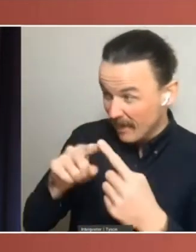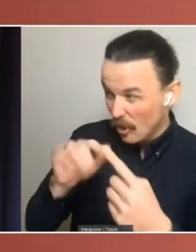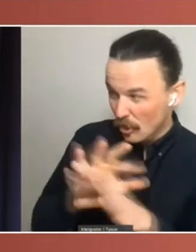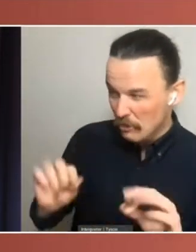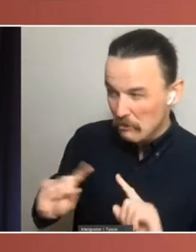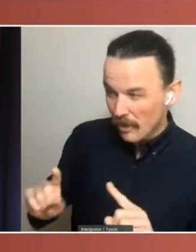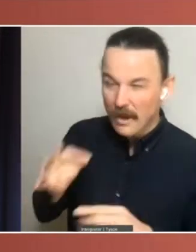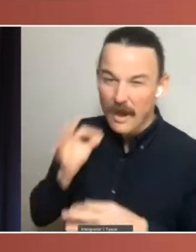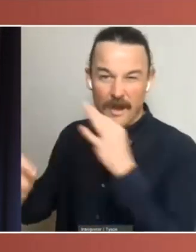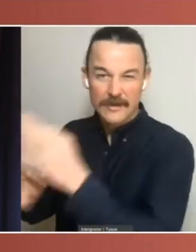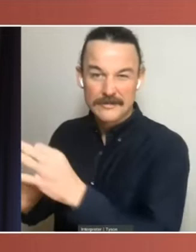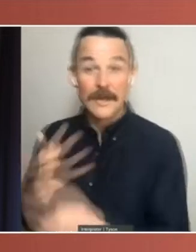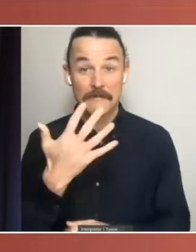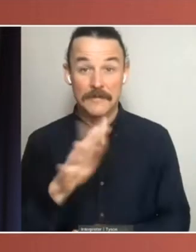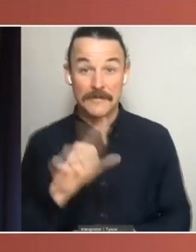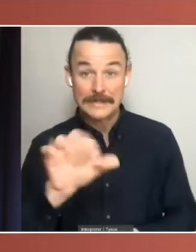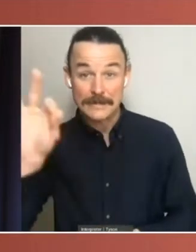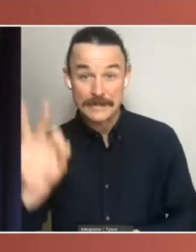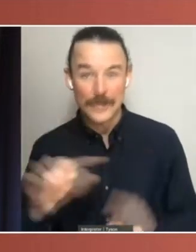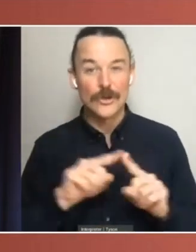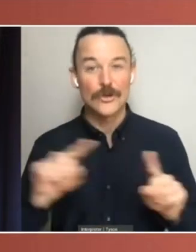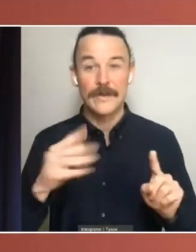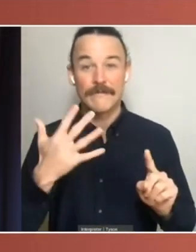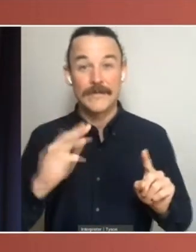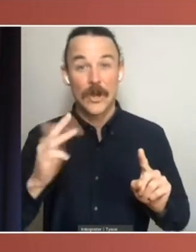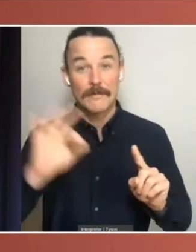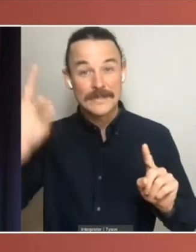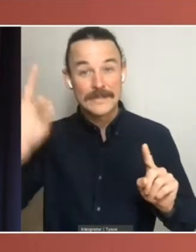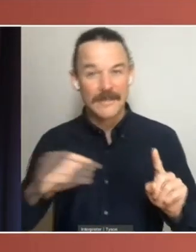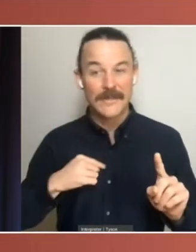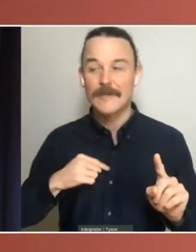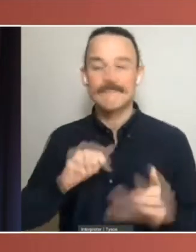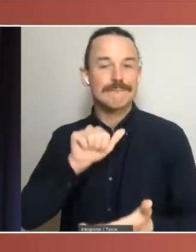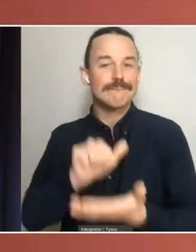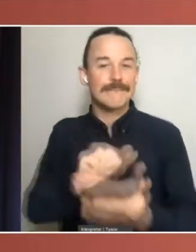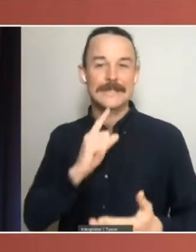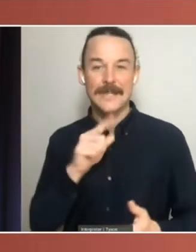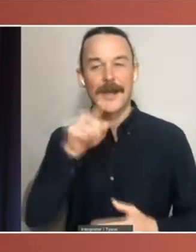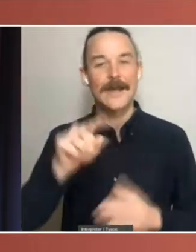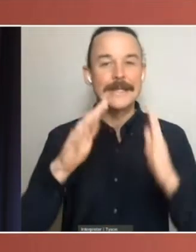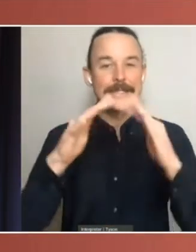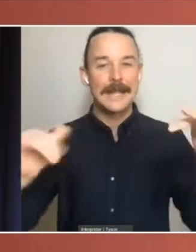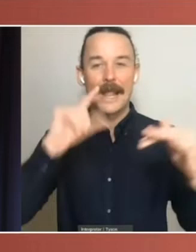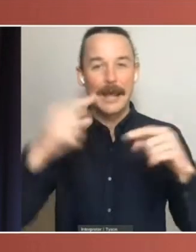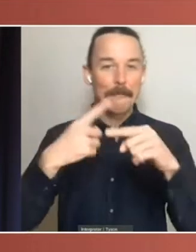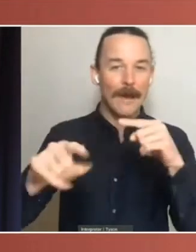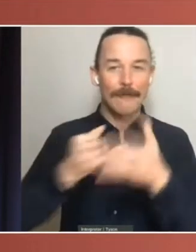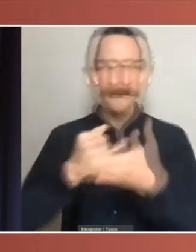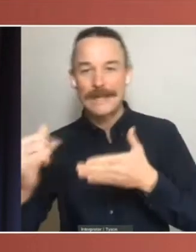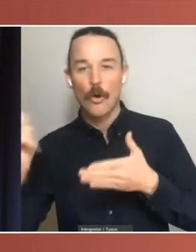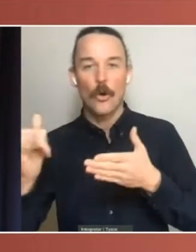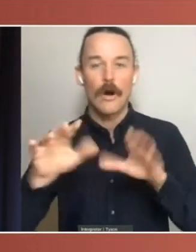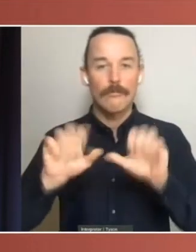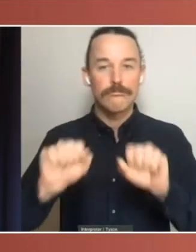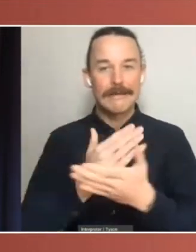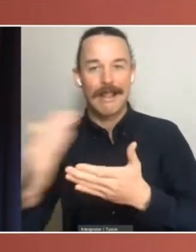56% to 59%, correctly identified that the Senate can pass, reject or delay legislation from the lower House,